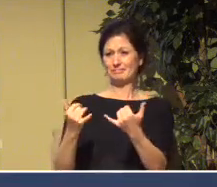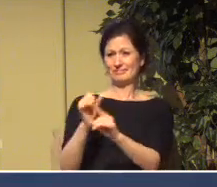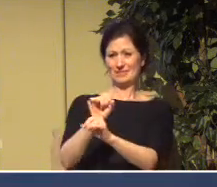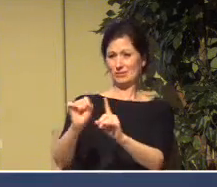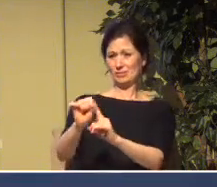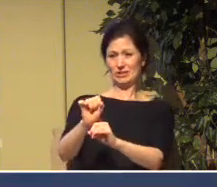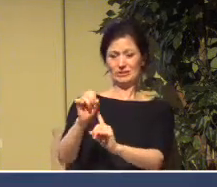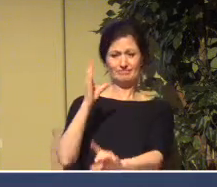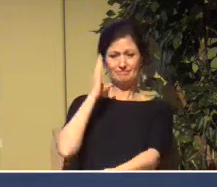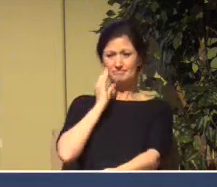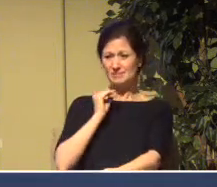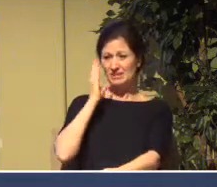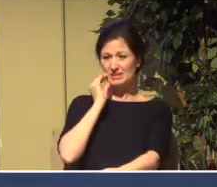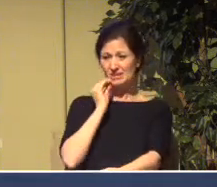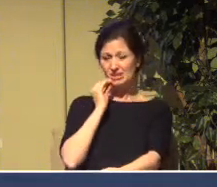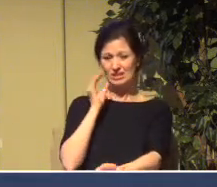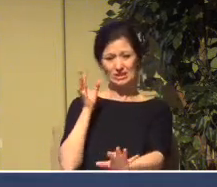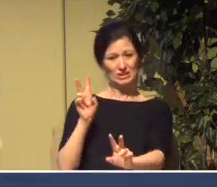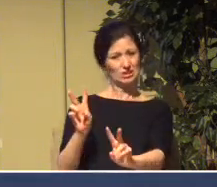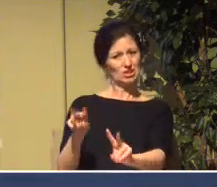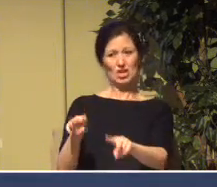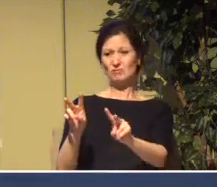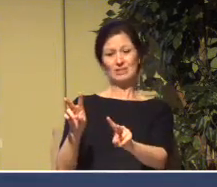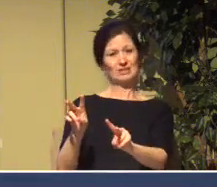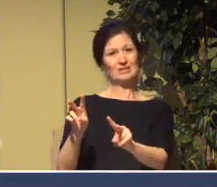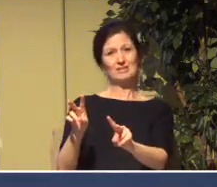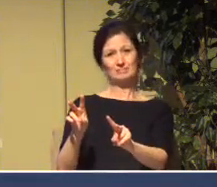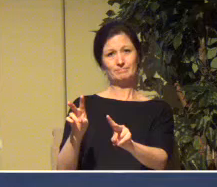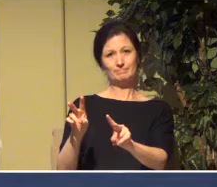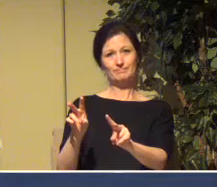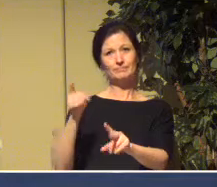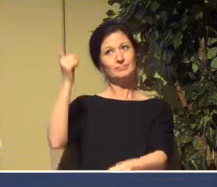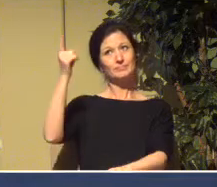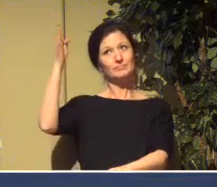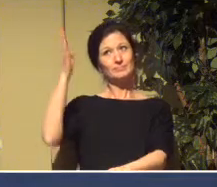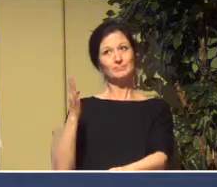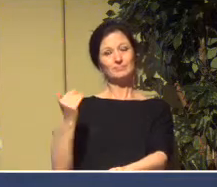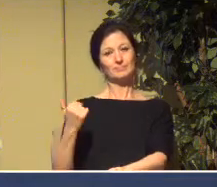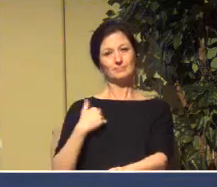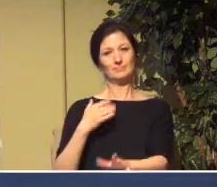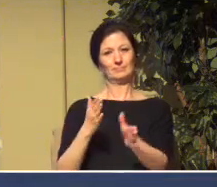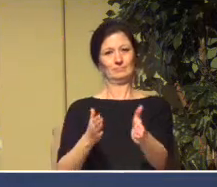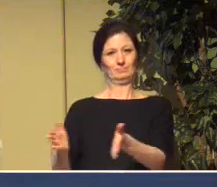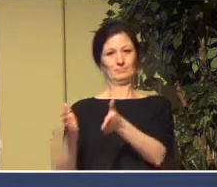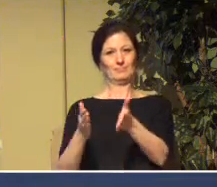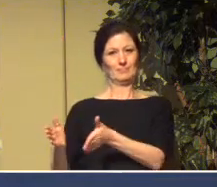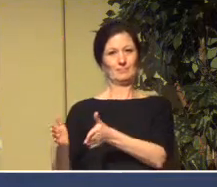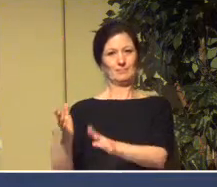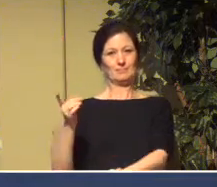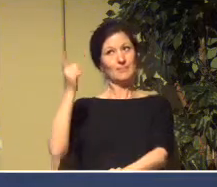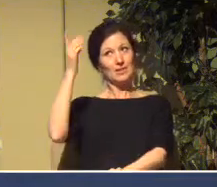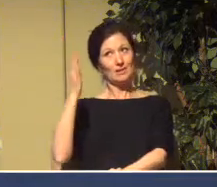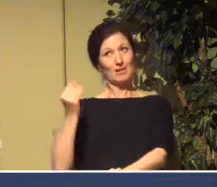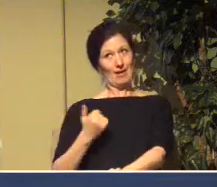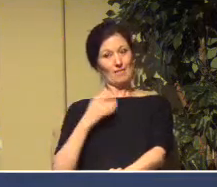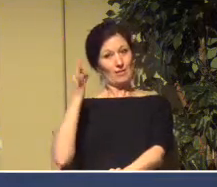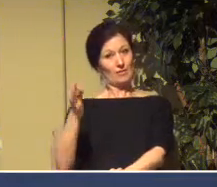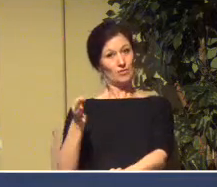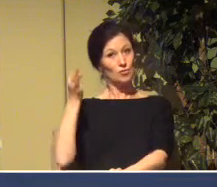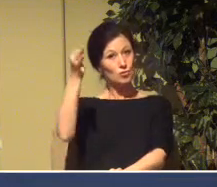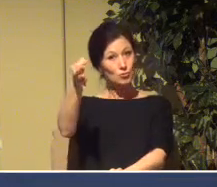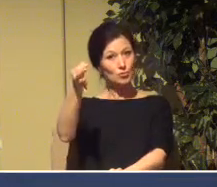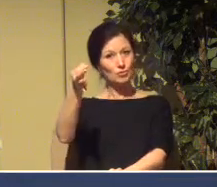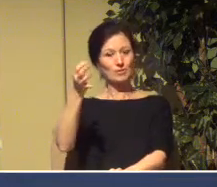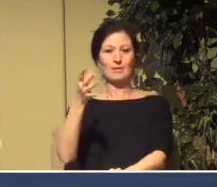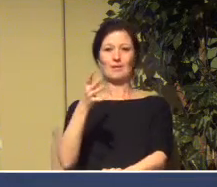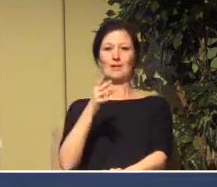judgment in this case. God had plans and a future, a hope for them.